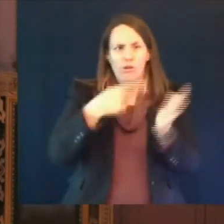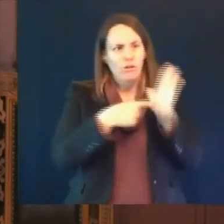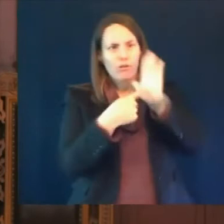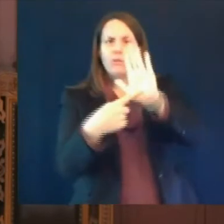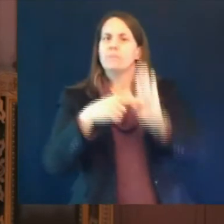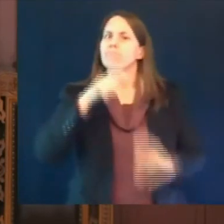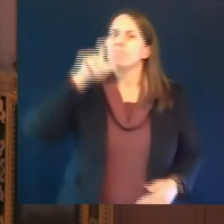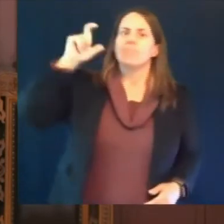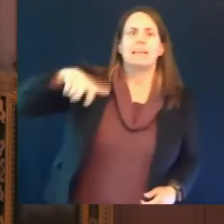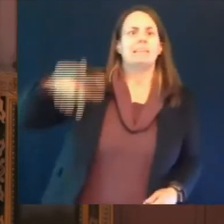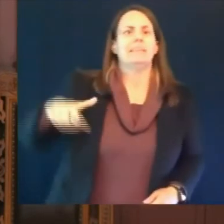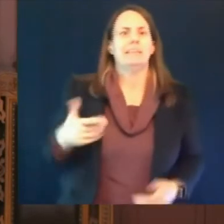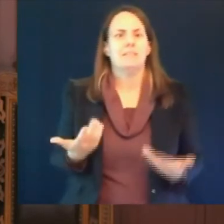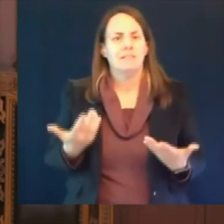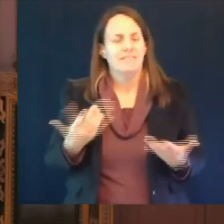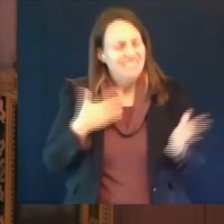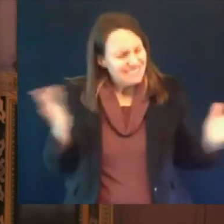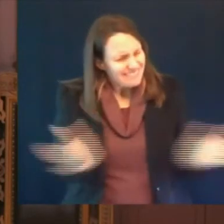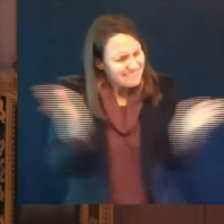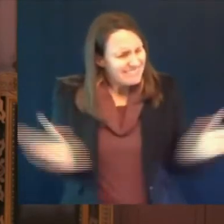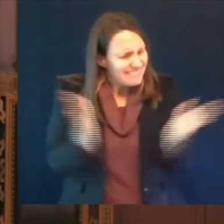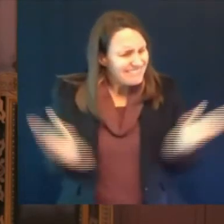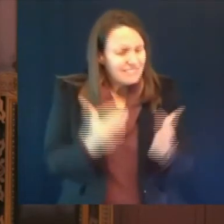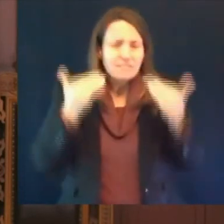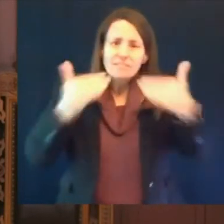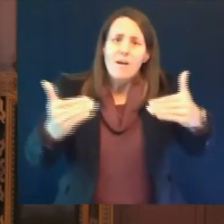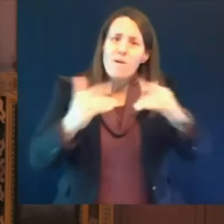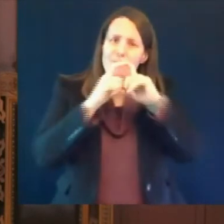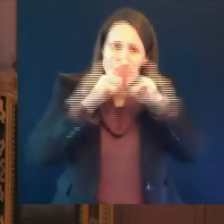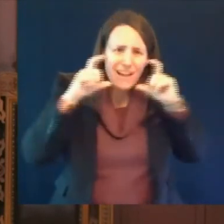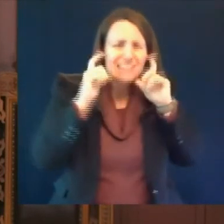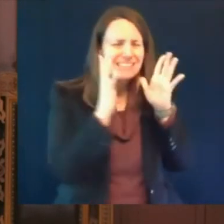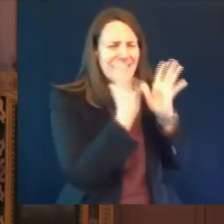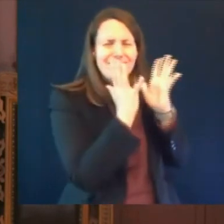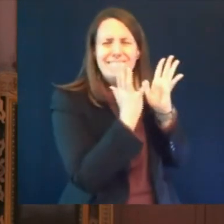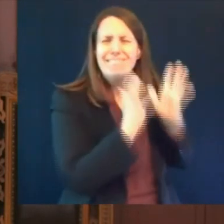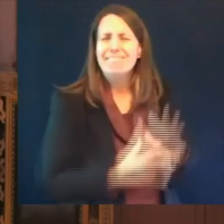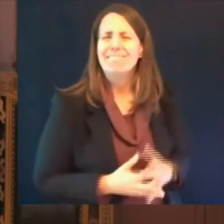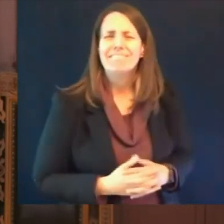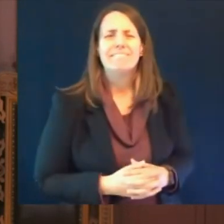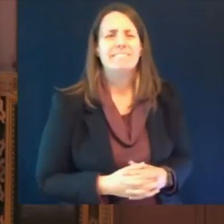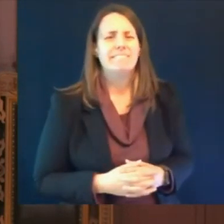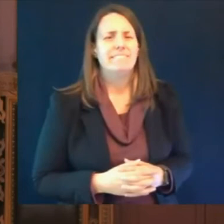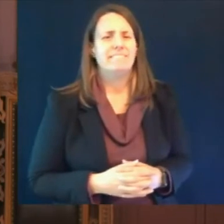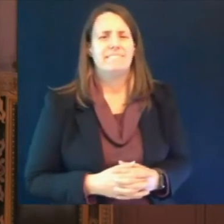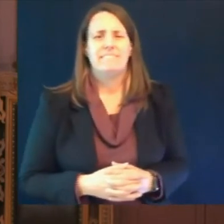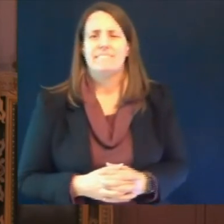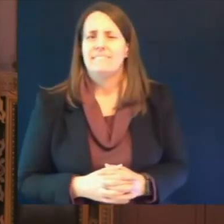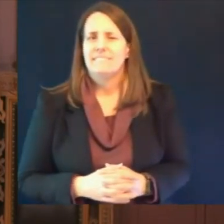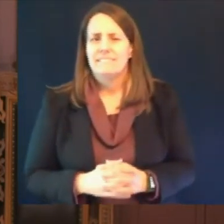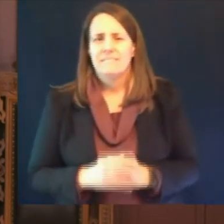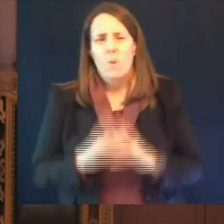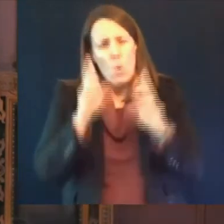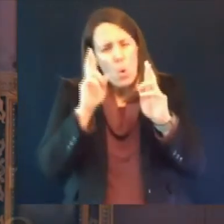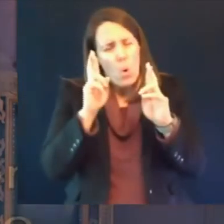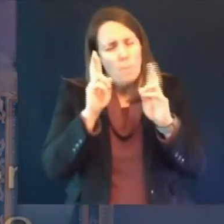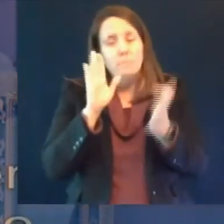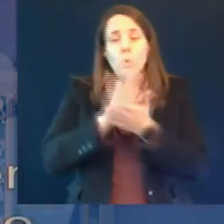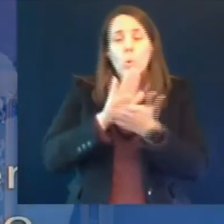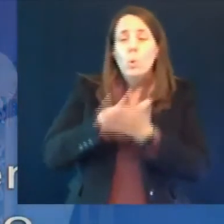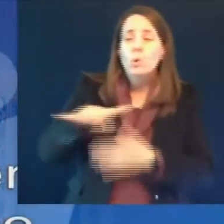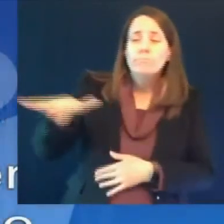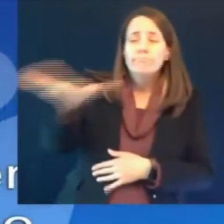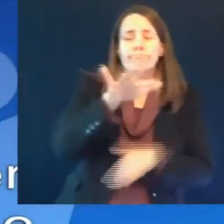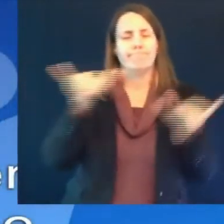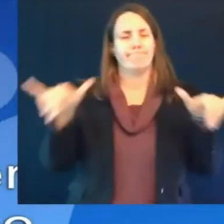hope there i hope your parents and your school district will agree with you thank you now to eric